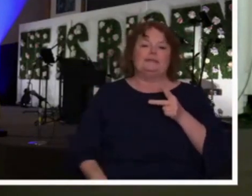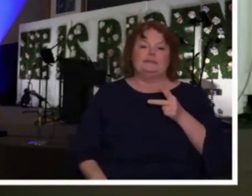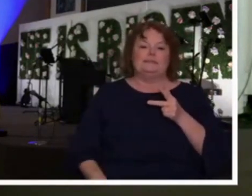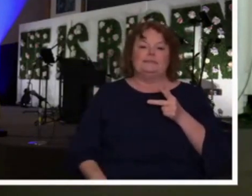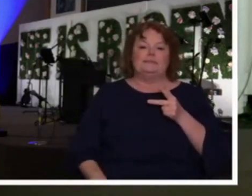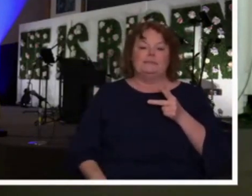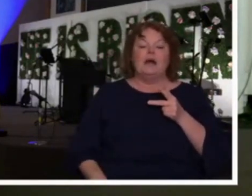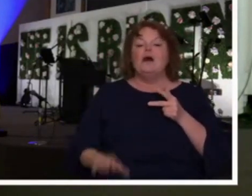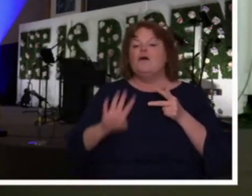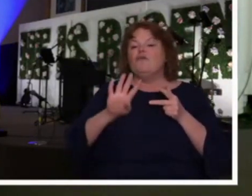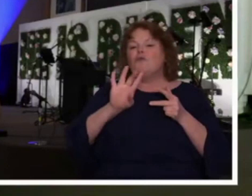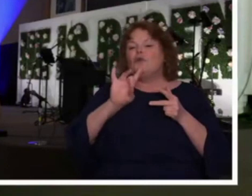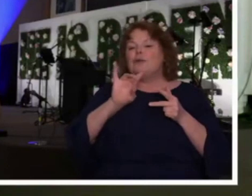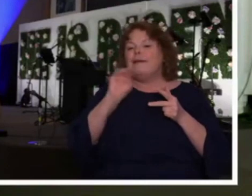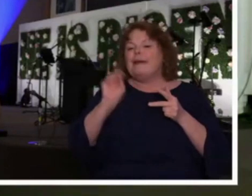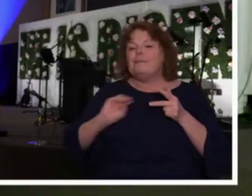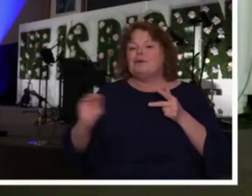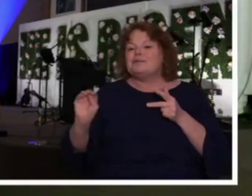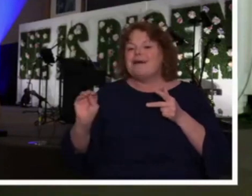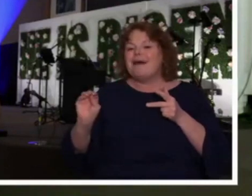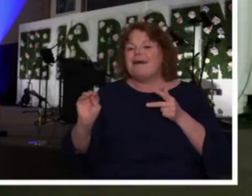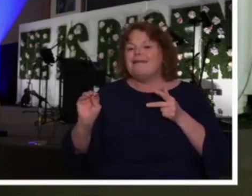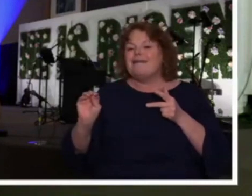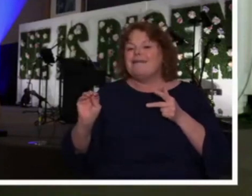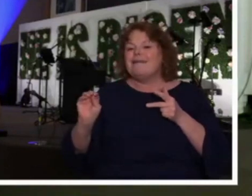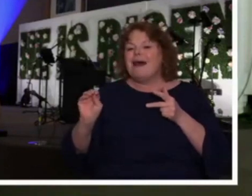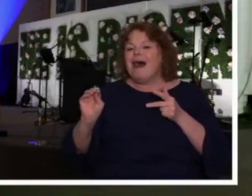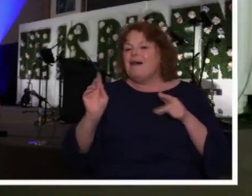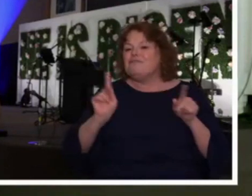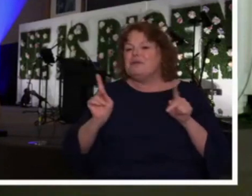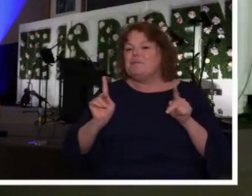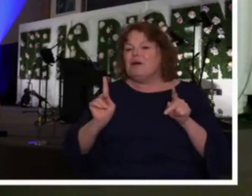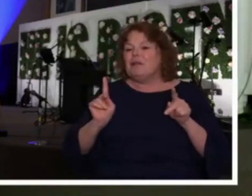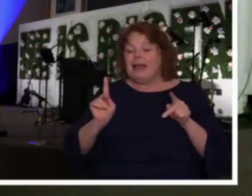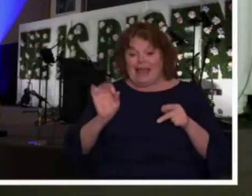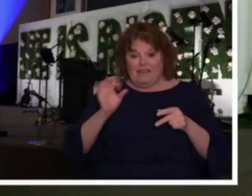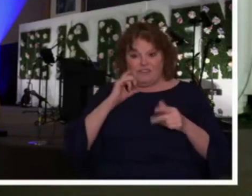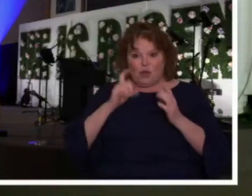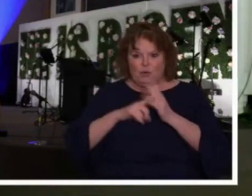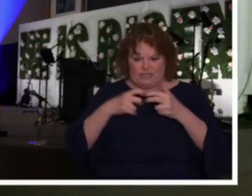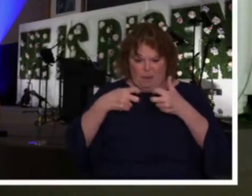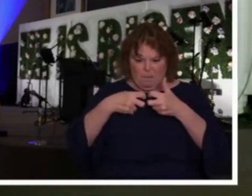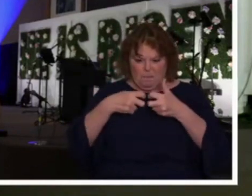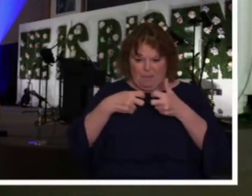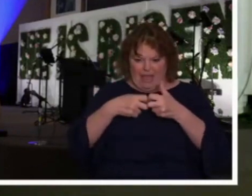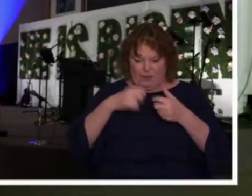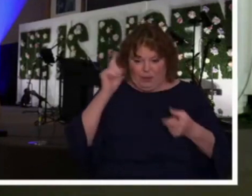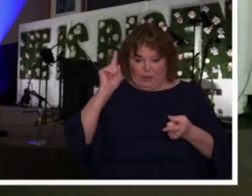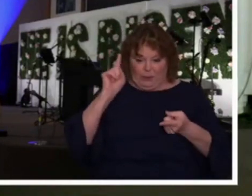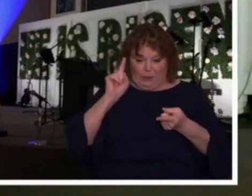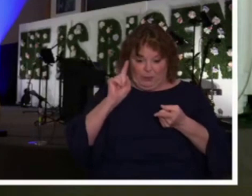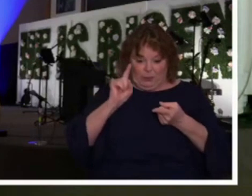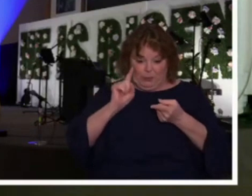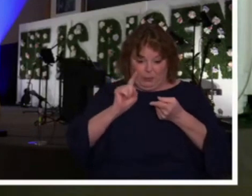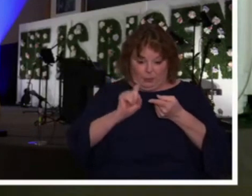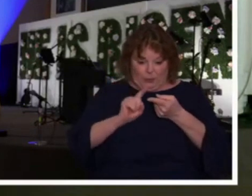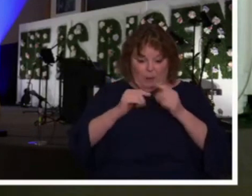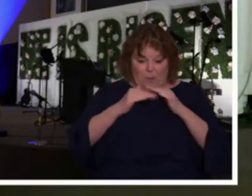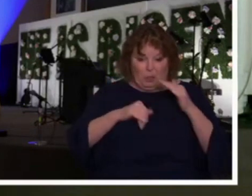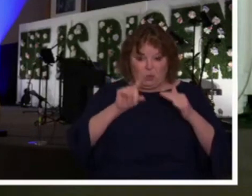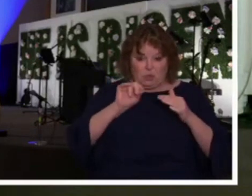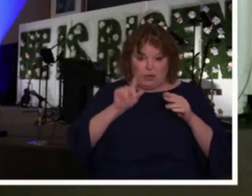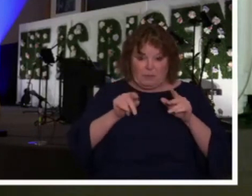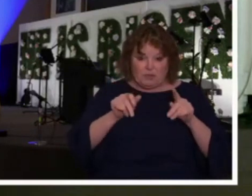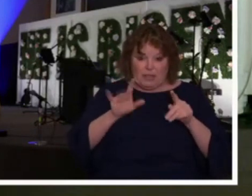percent of the population experience fear or anxiety when their battery drops below the 20 percent mark.